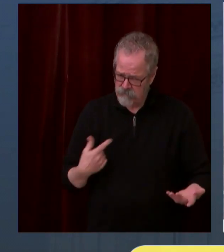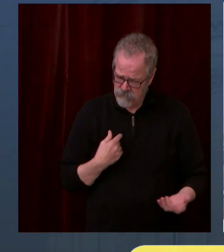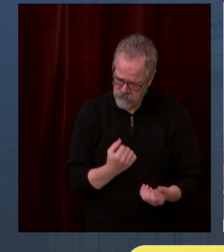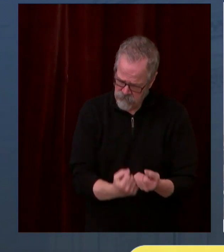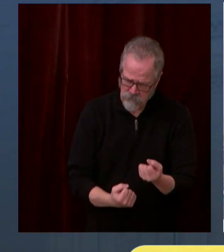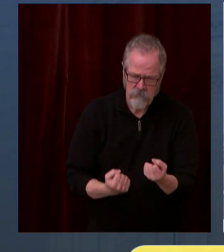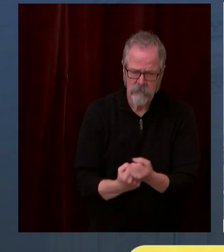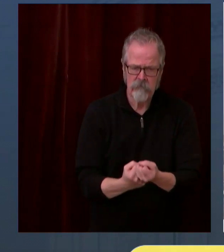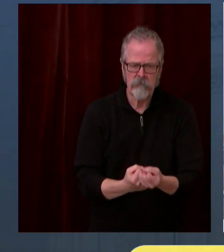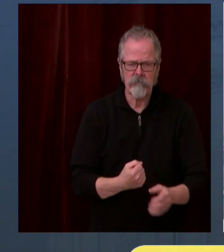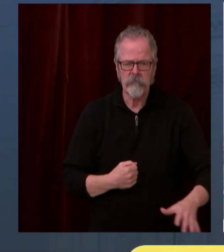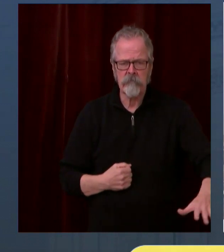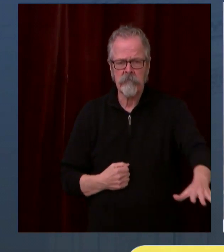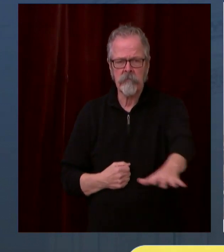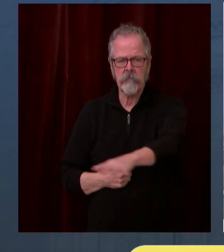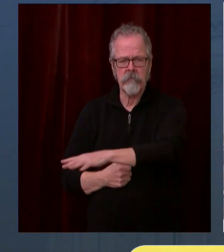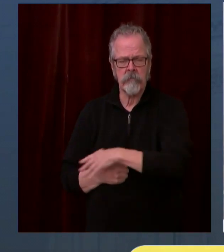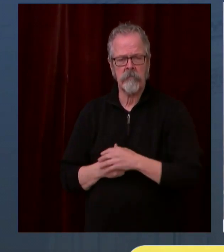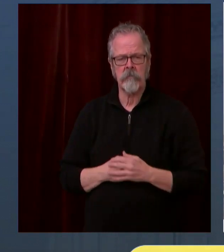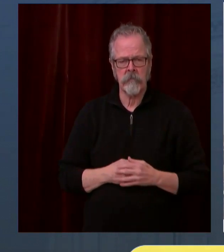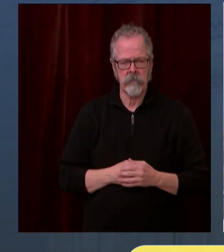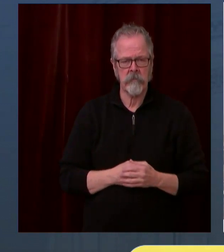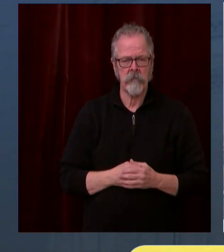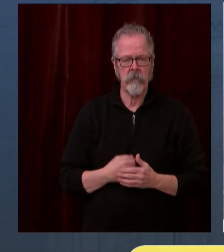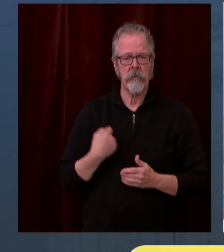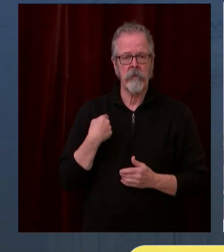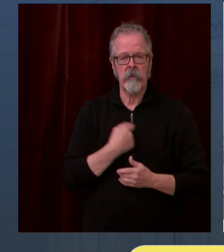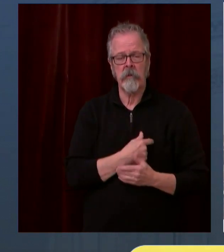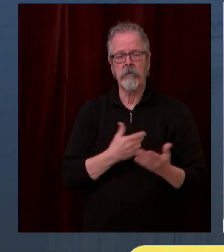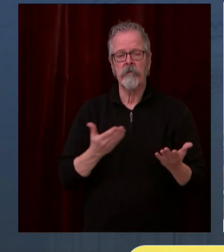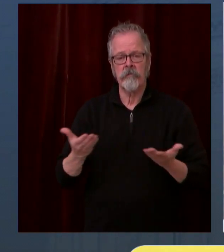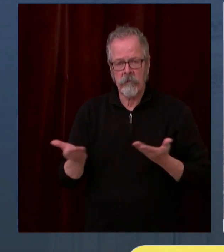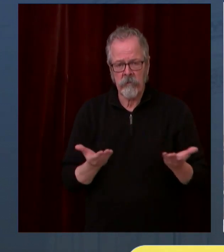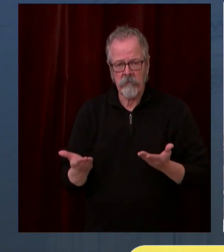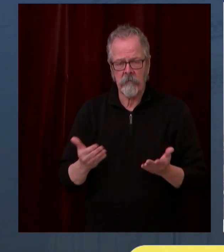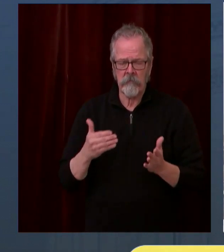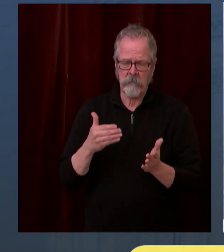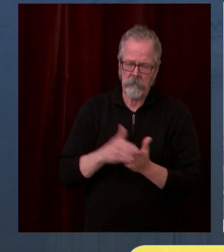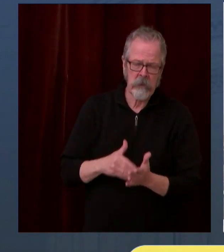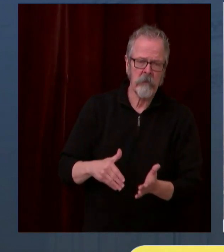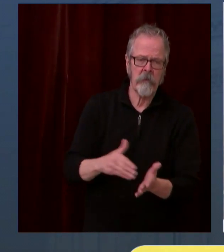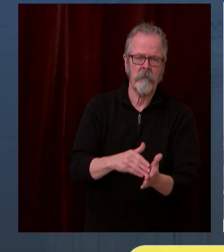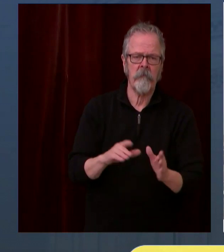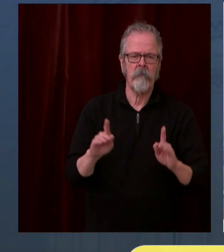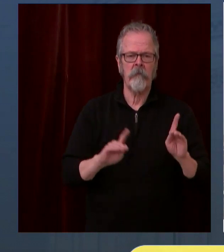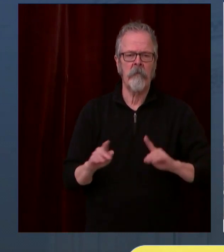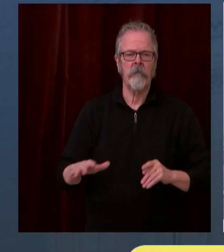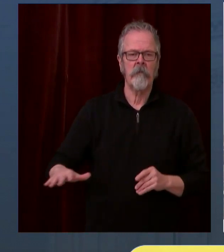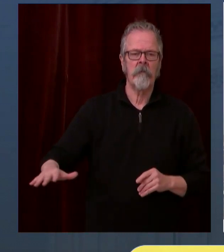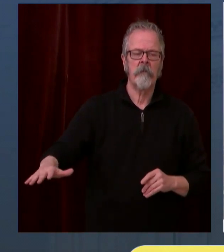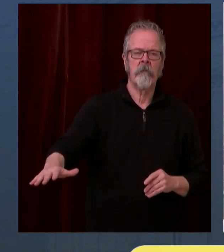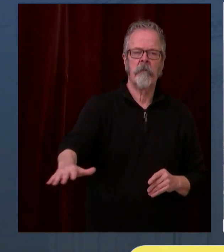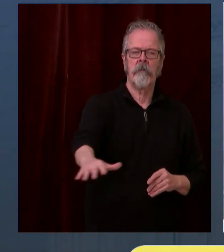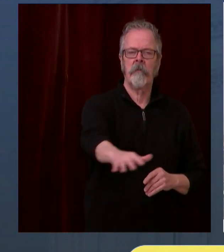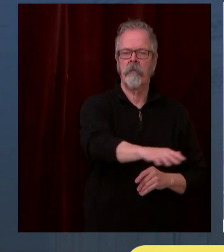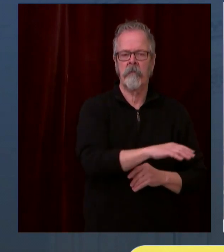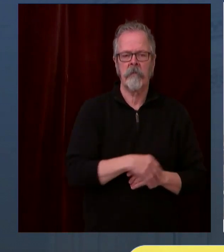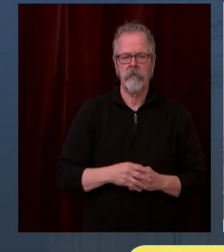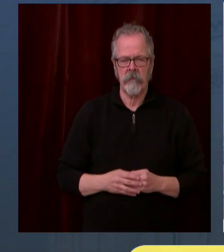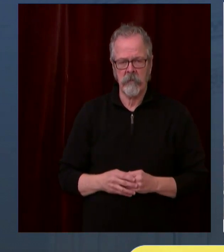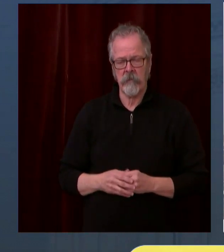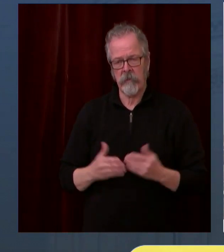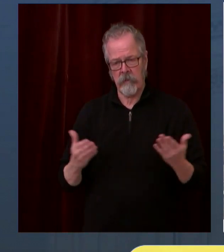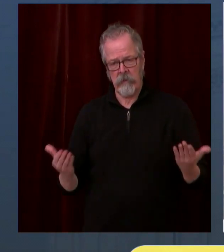over 1.3 million visits. In Washington State, there are 27 community health centers.